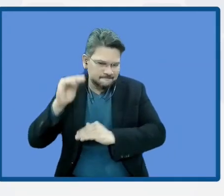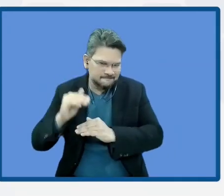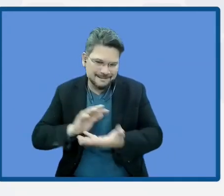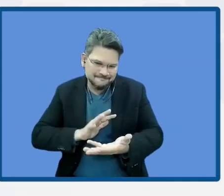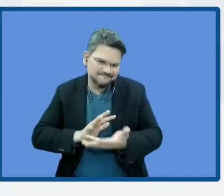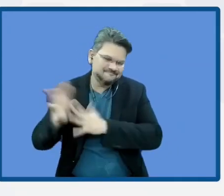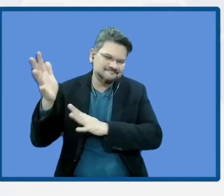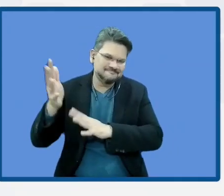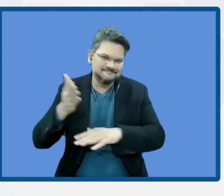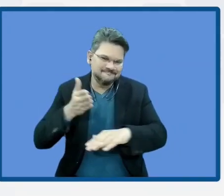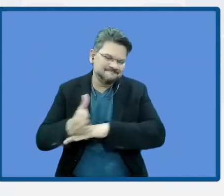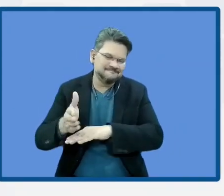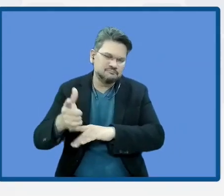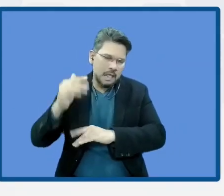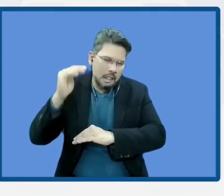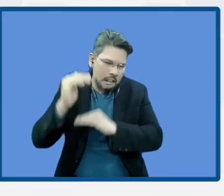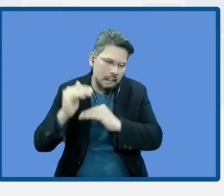And also, it could be measured.